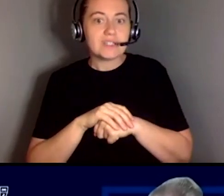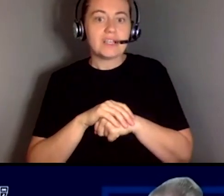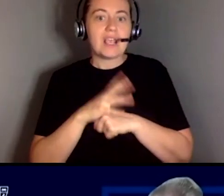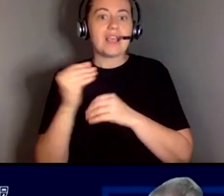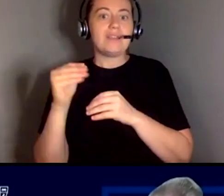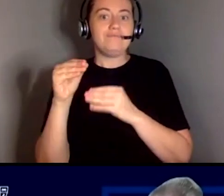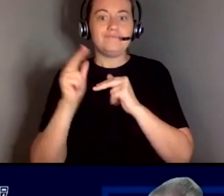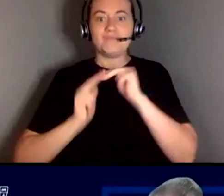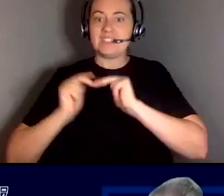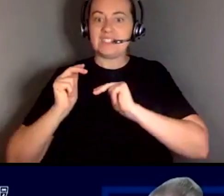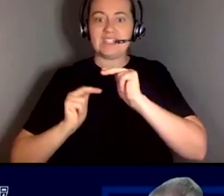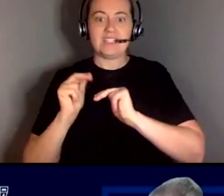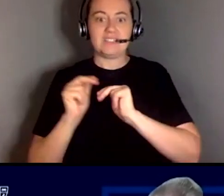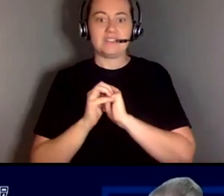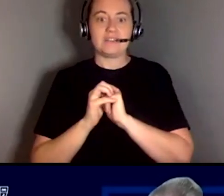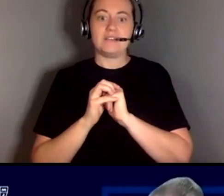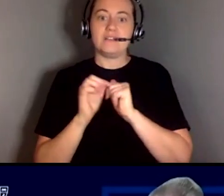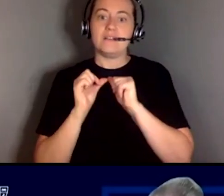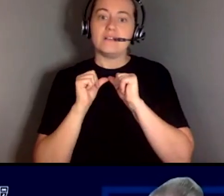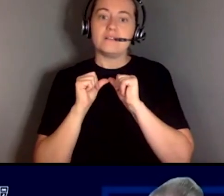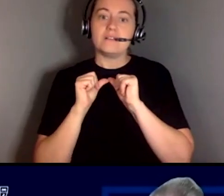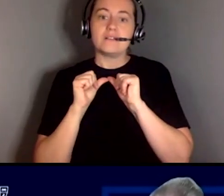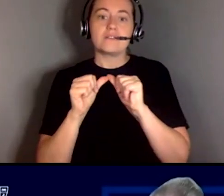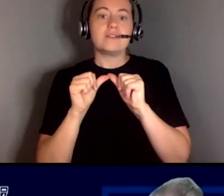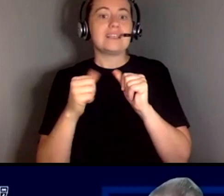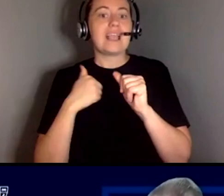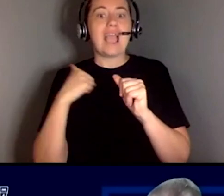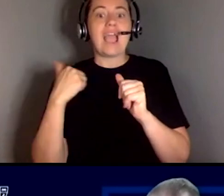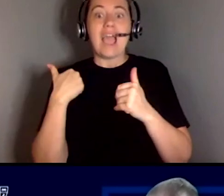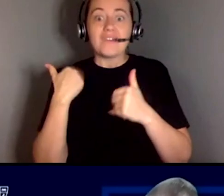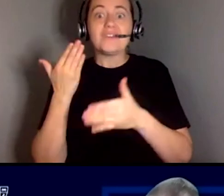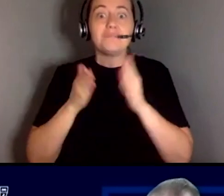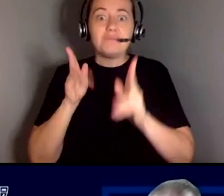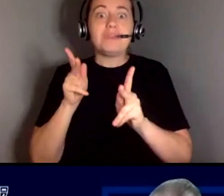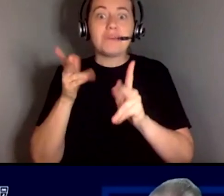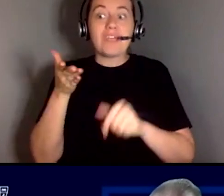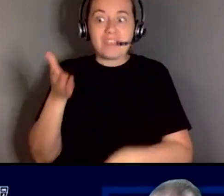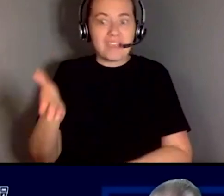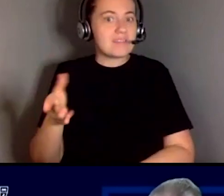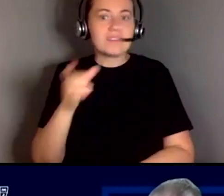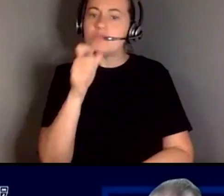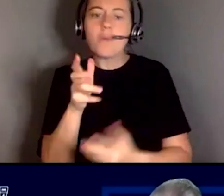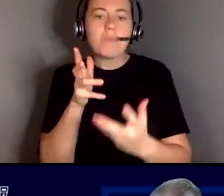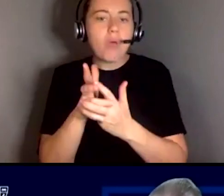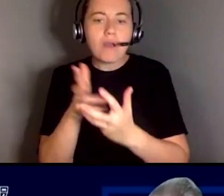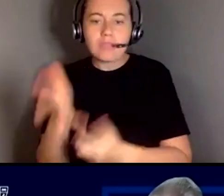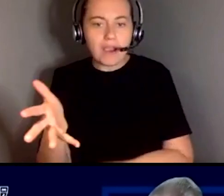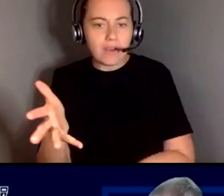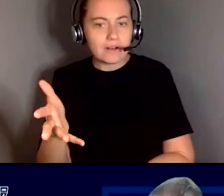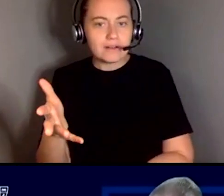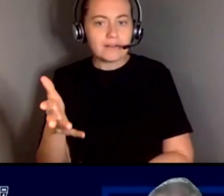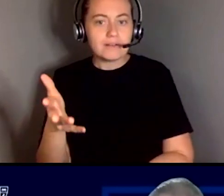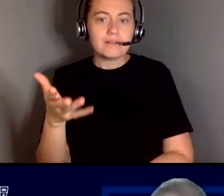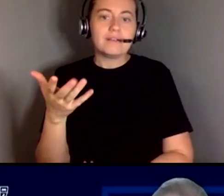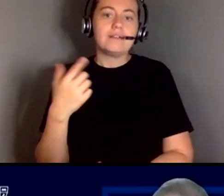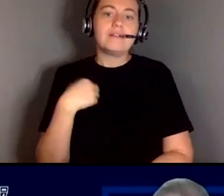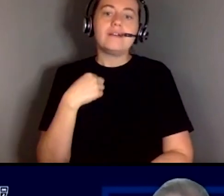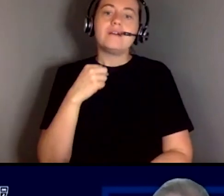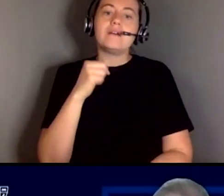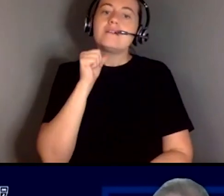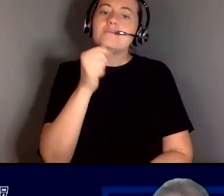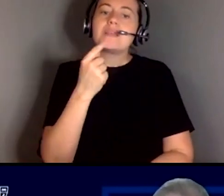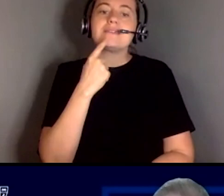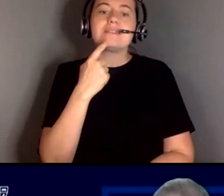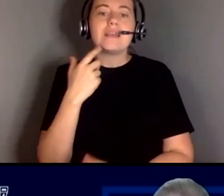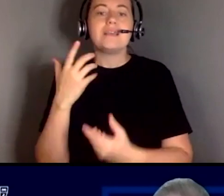constantly having people in there that don't belong not saying that there isn't necessarily a place for them